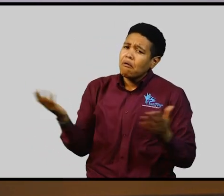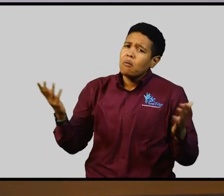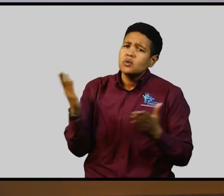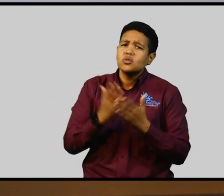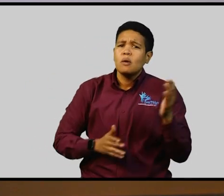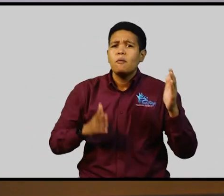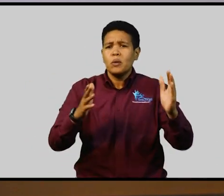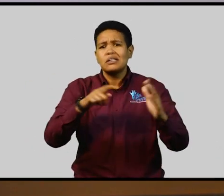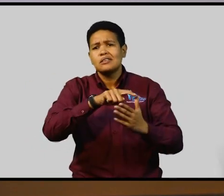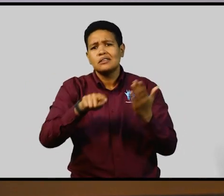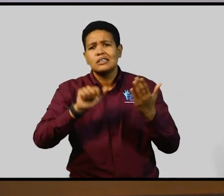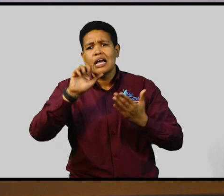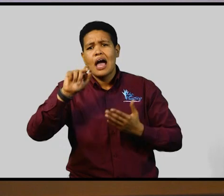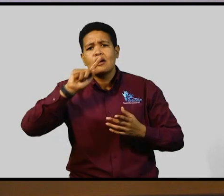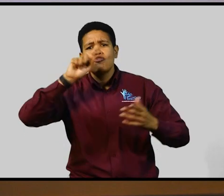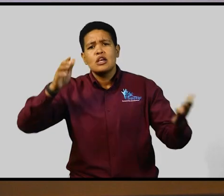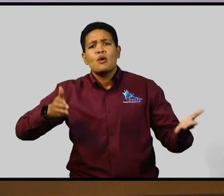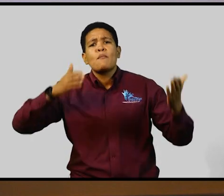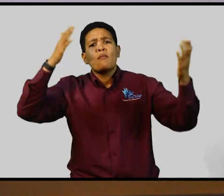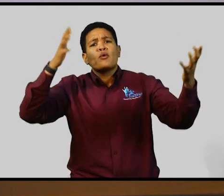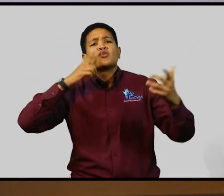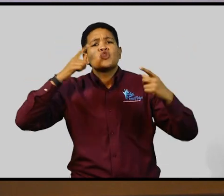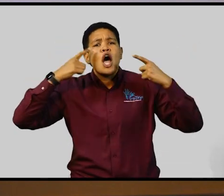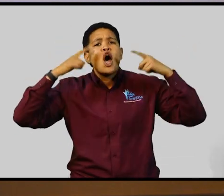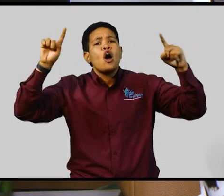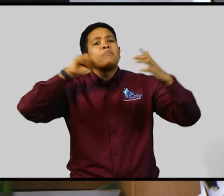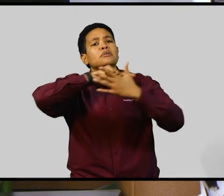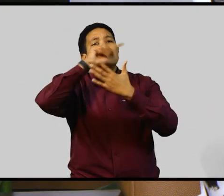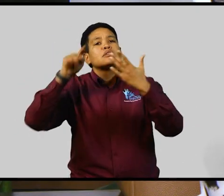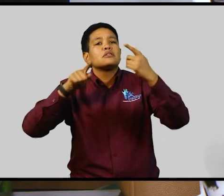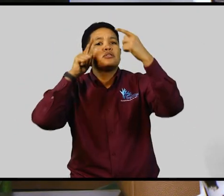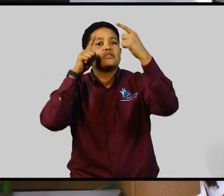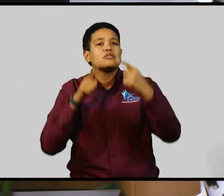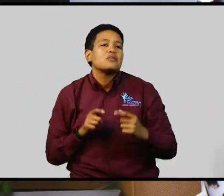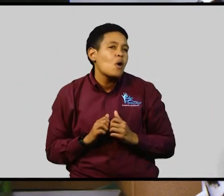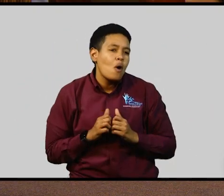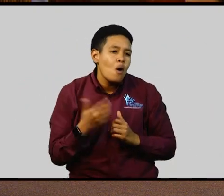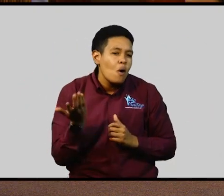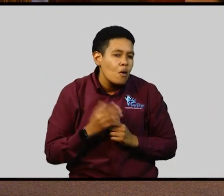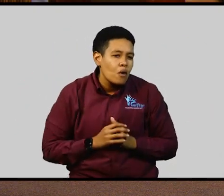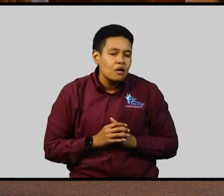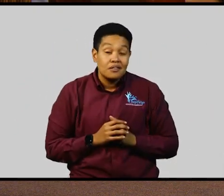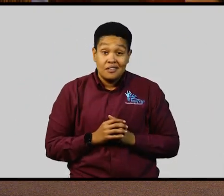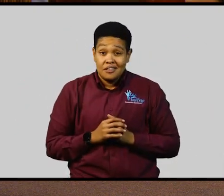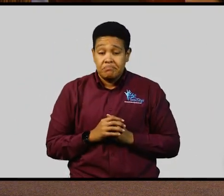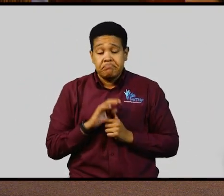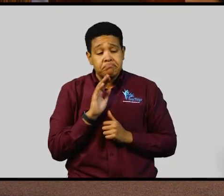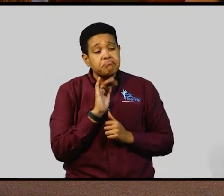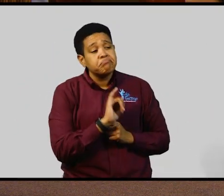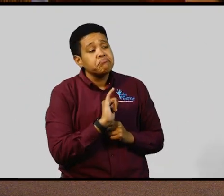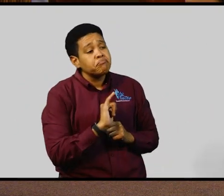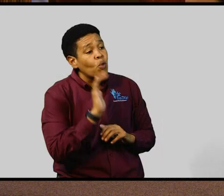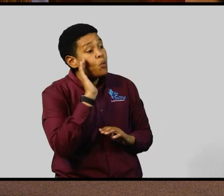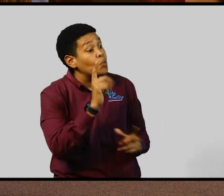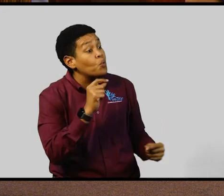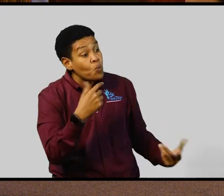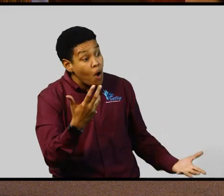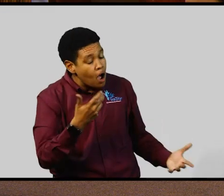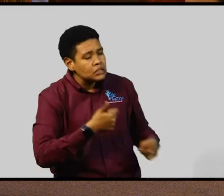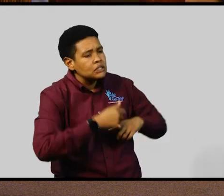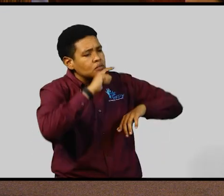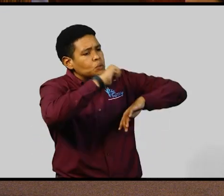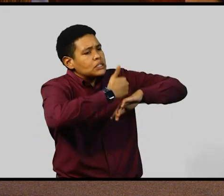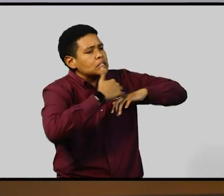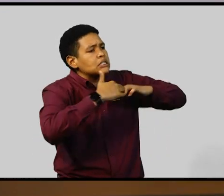some of the ways that this Act proposes to accomplish these objectives? What it will do is that it will put in